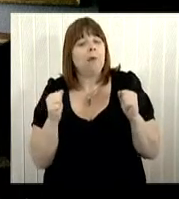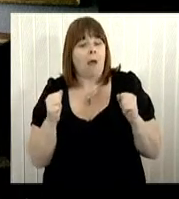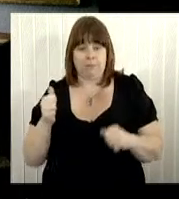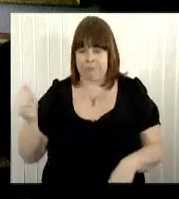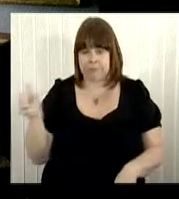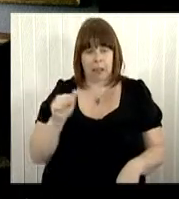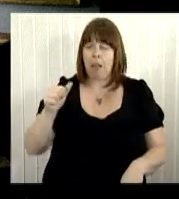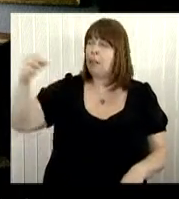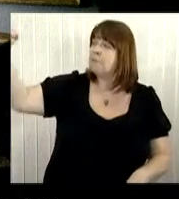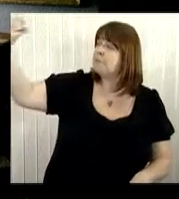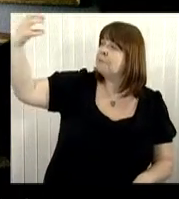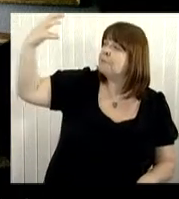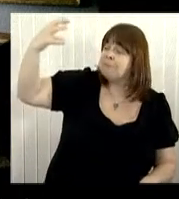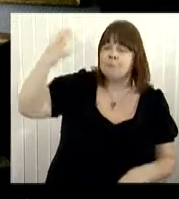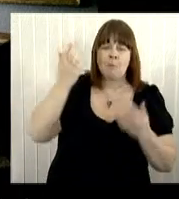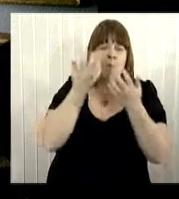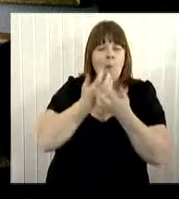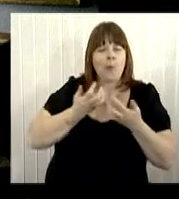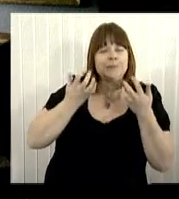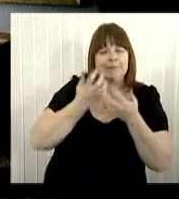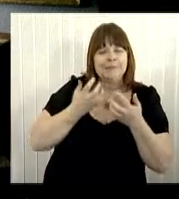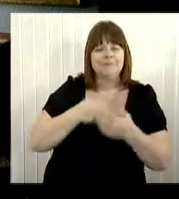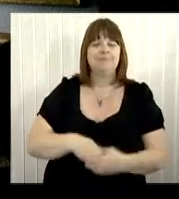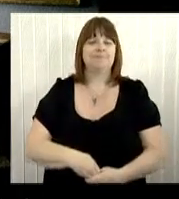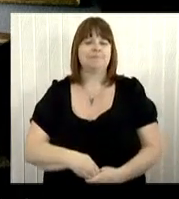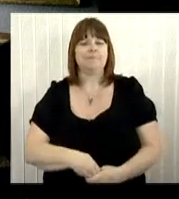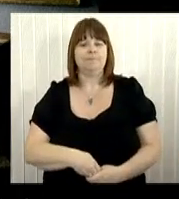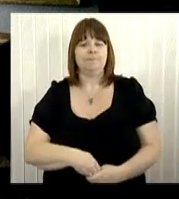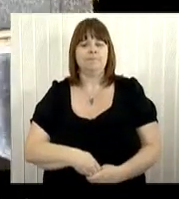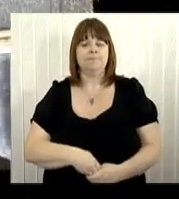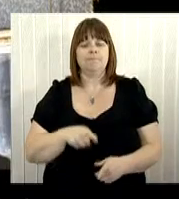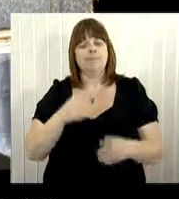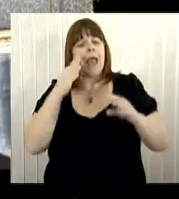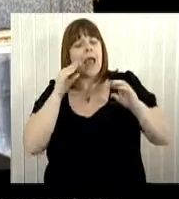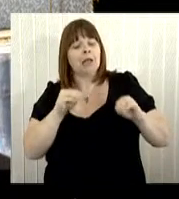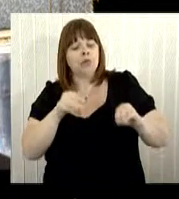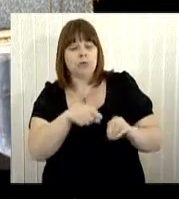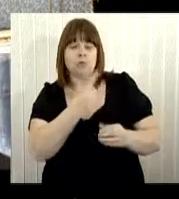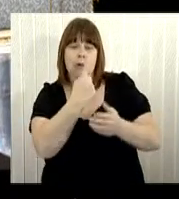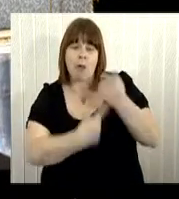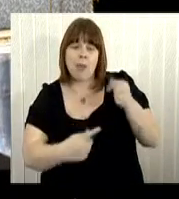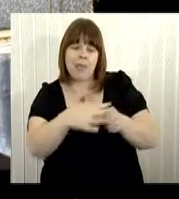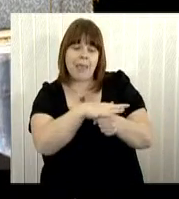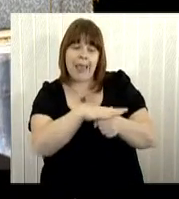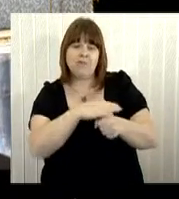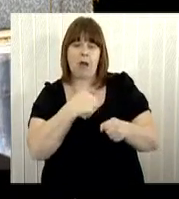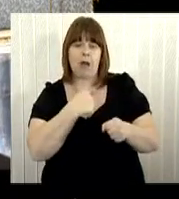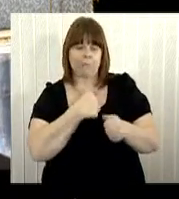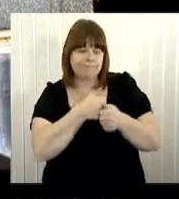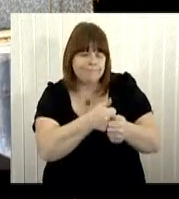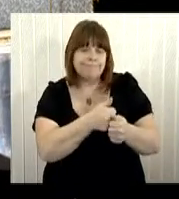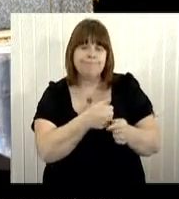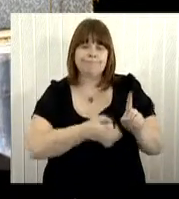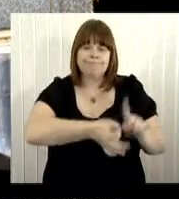Even on a cold winter's day, can be nice and cosy in here if the sun is shining. But education is not the only